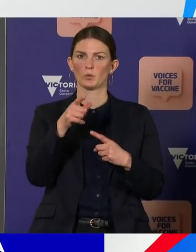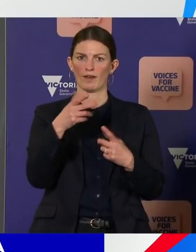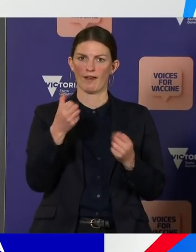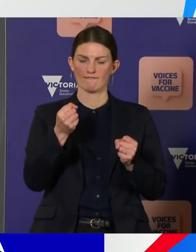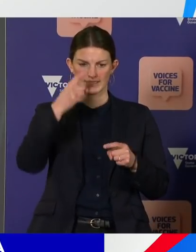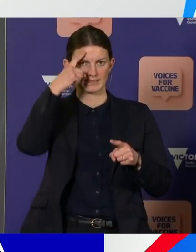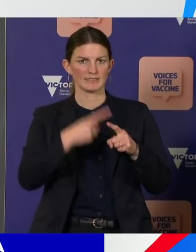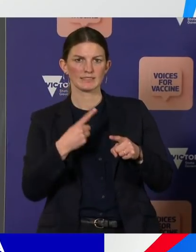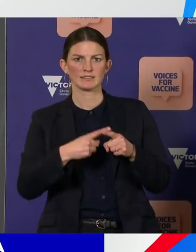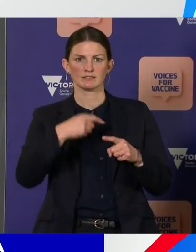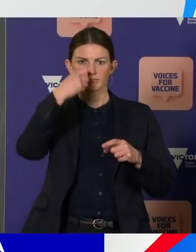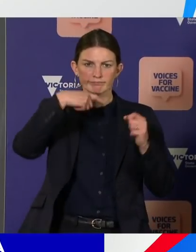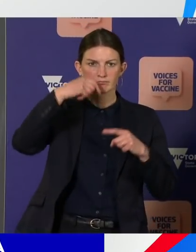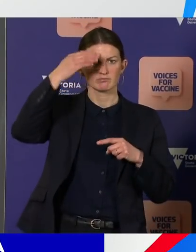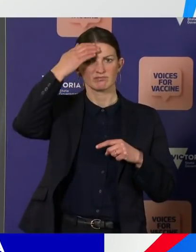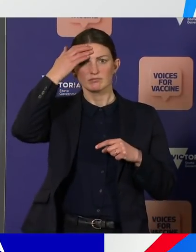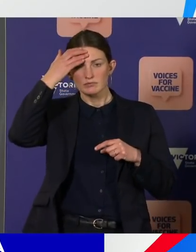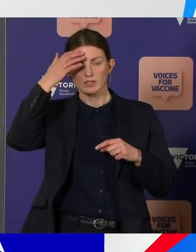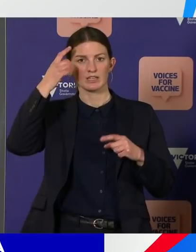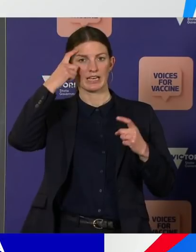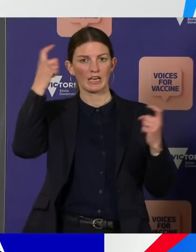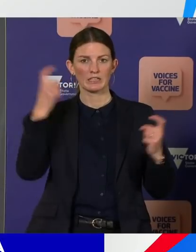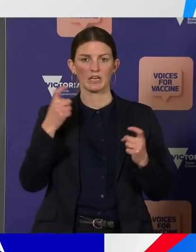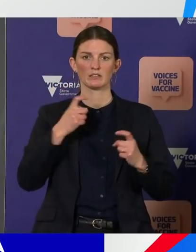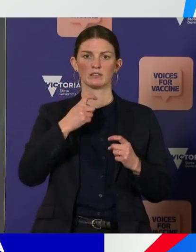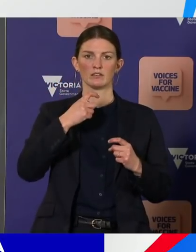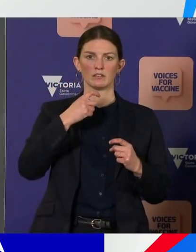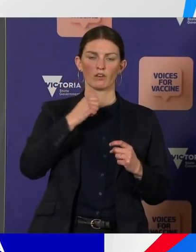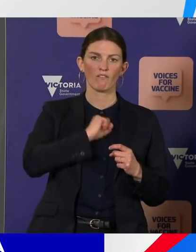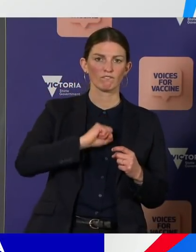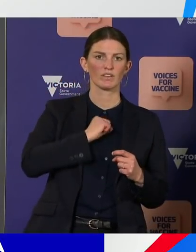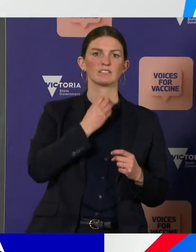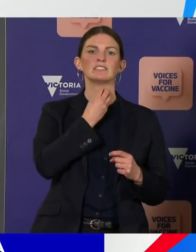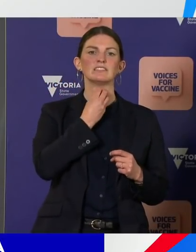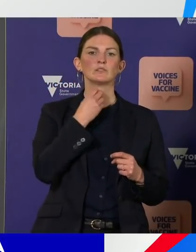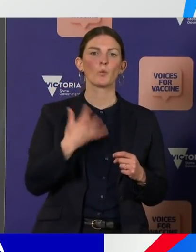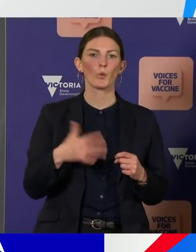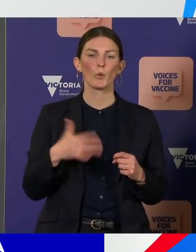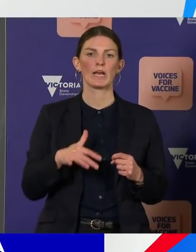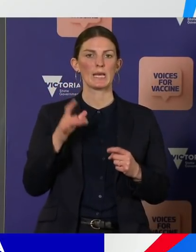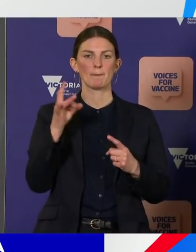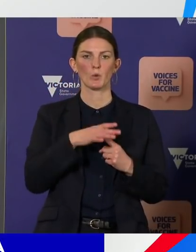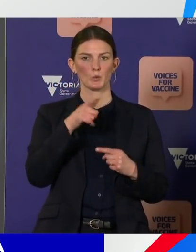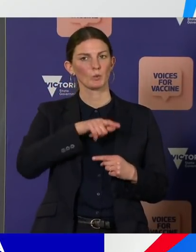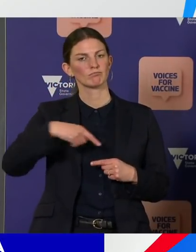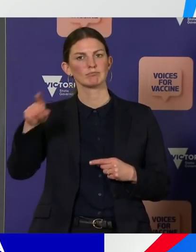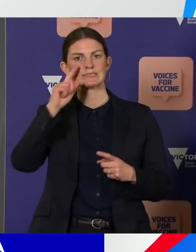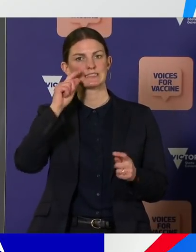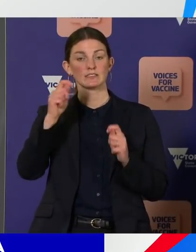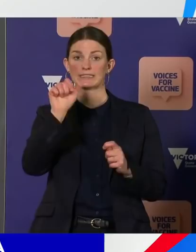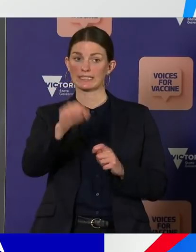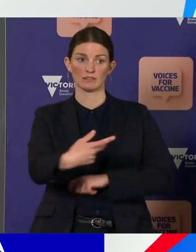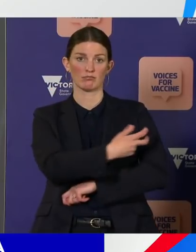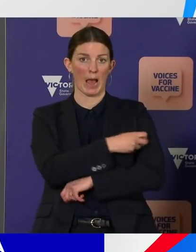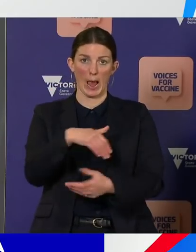coronavirus to get yourself tested, and whilst you're infinitely better in being protected and reducing